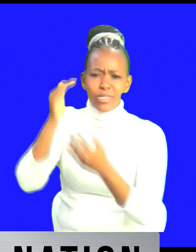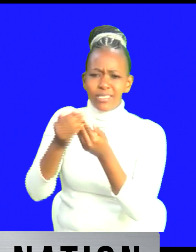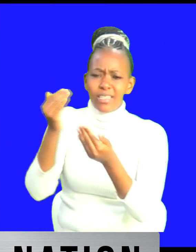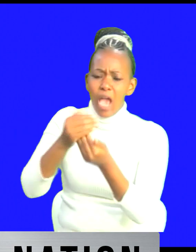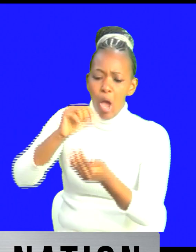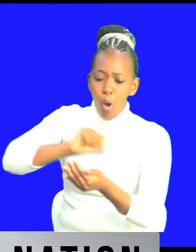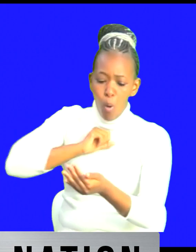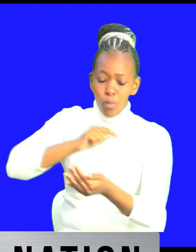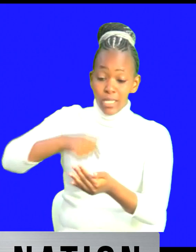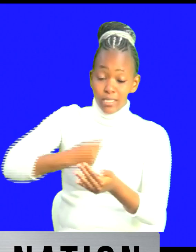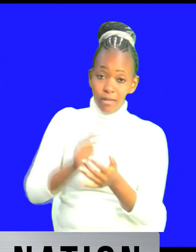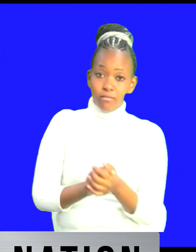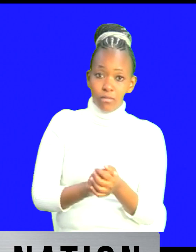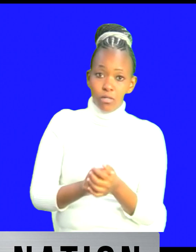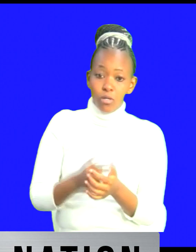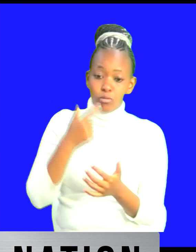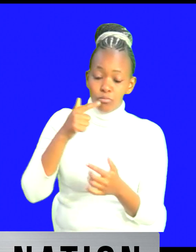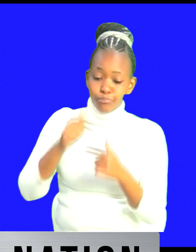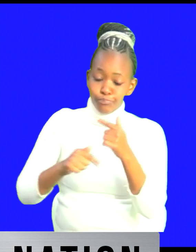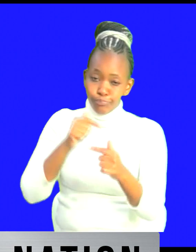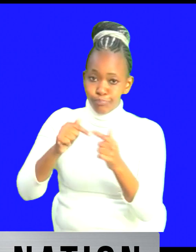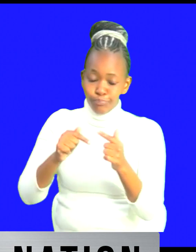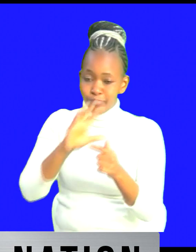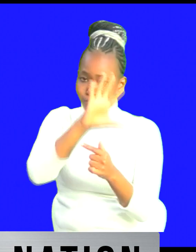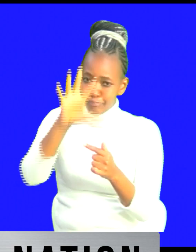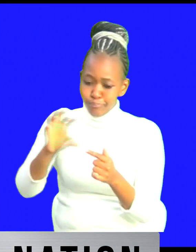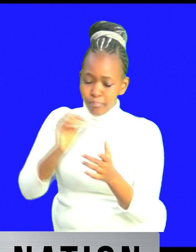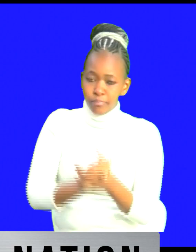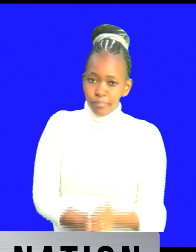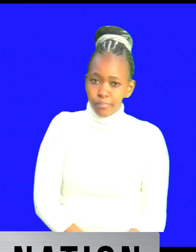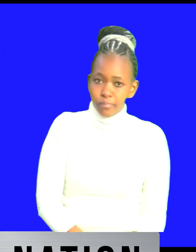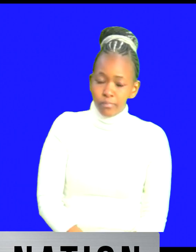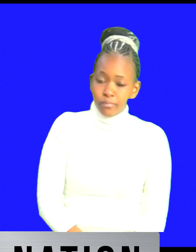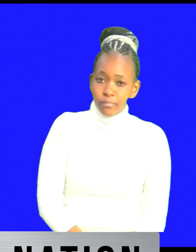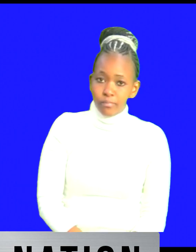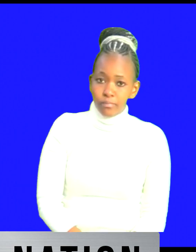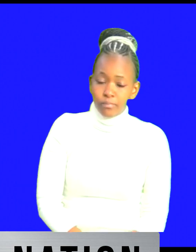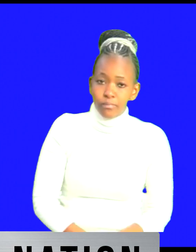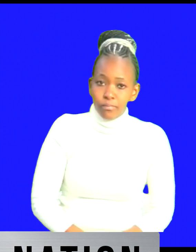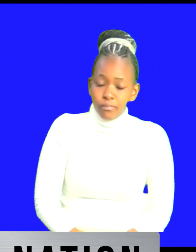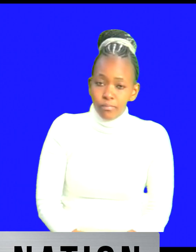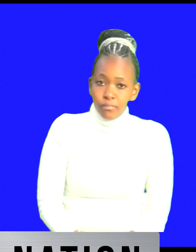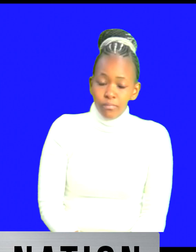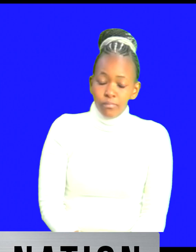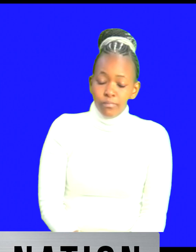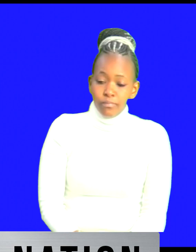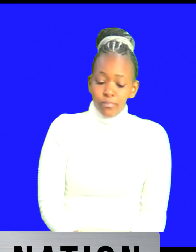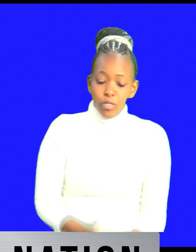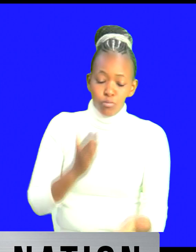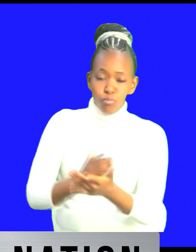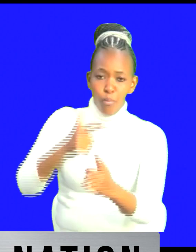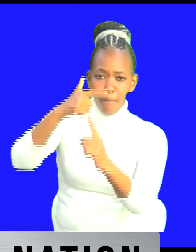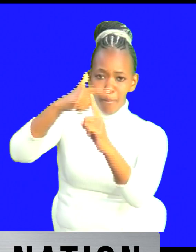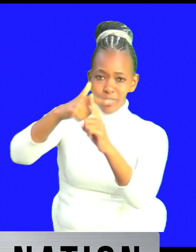move on as a as a as a continent you know this issue is gone and this is a positive because right